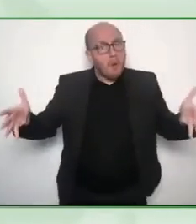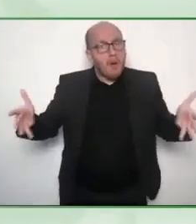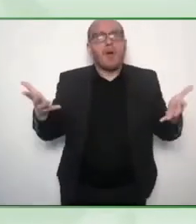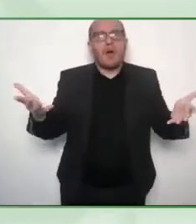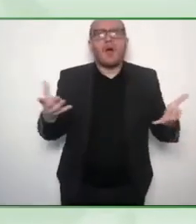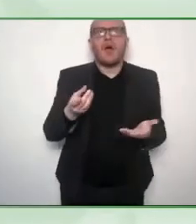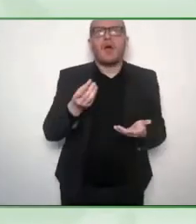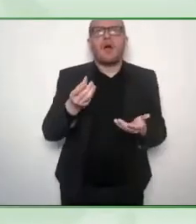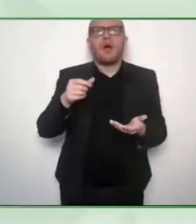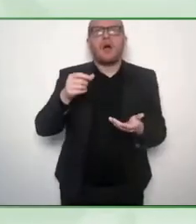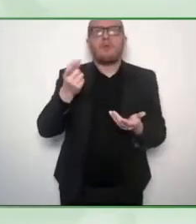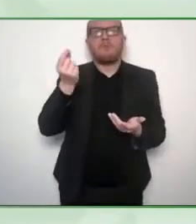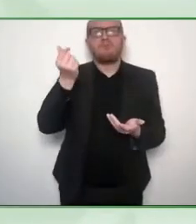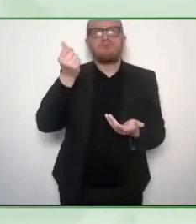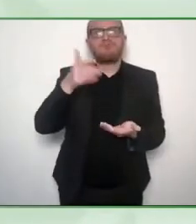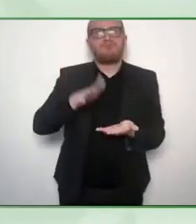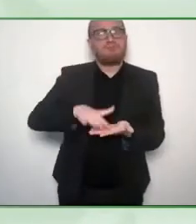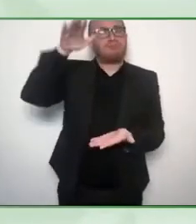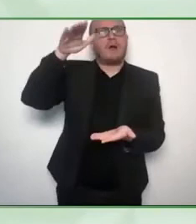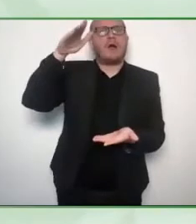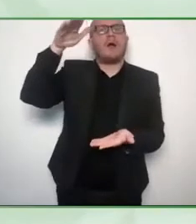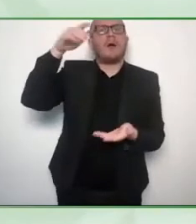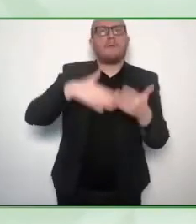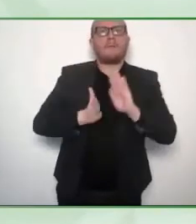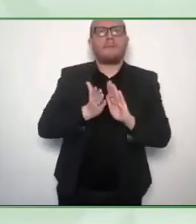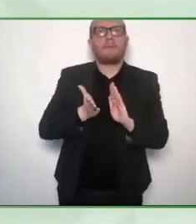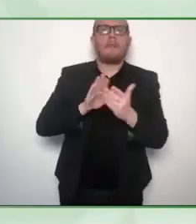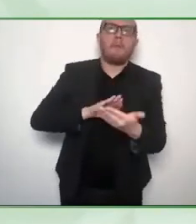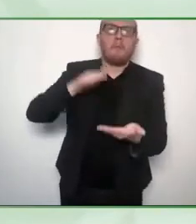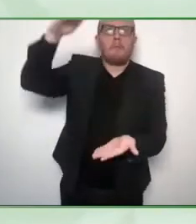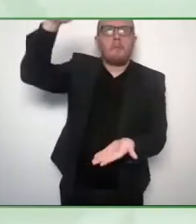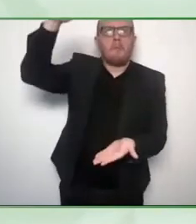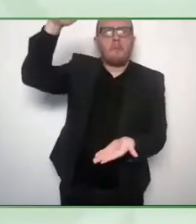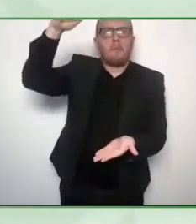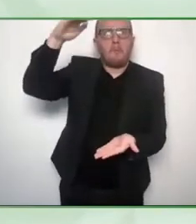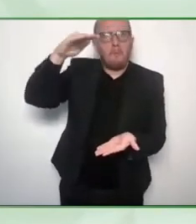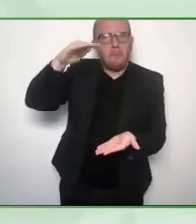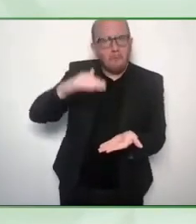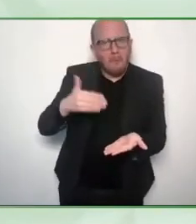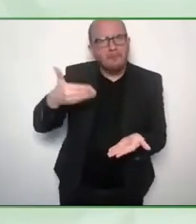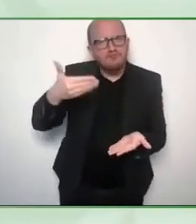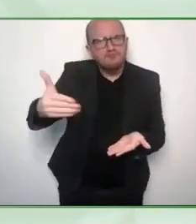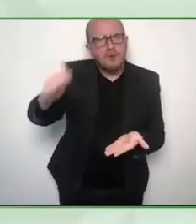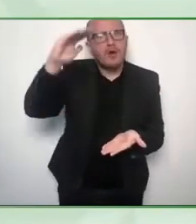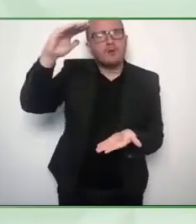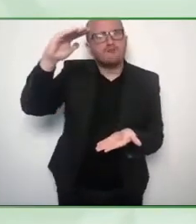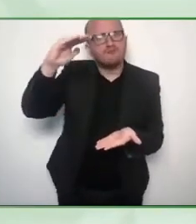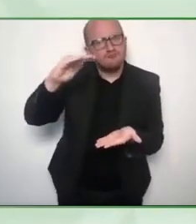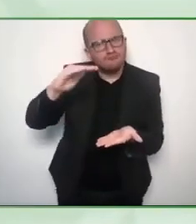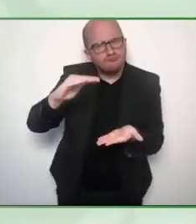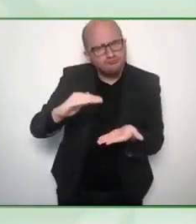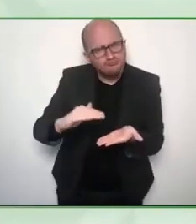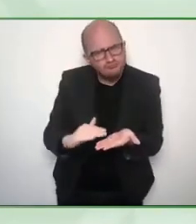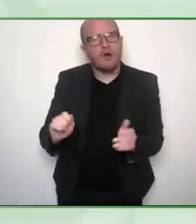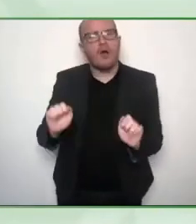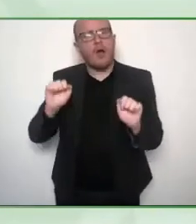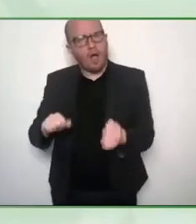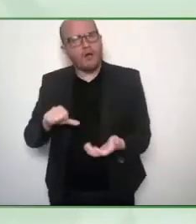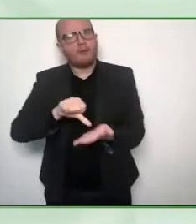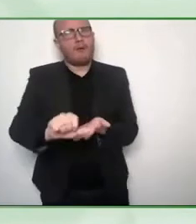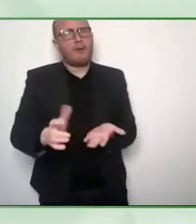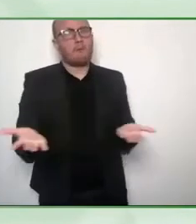positively, not just persons with disabilities. So during the last two years of the pandemic,